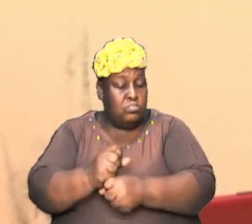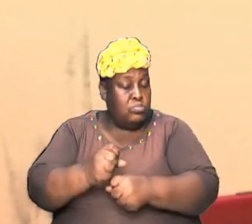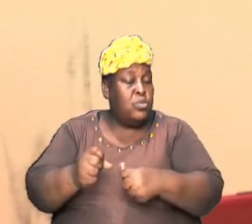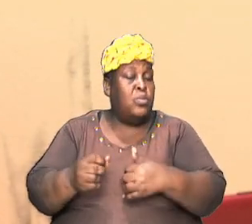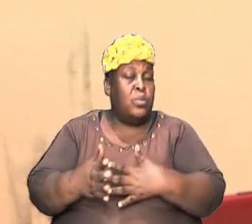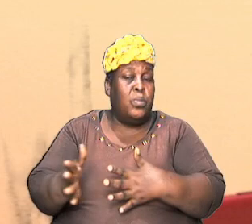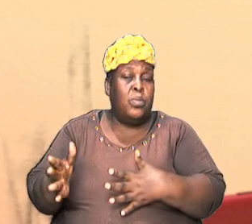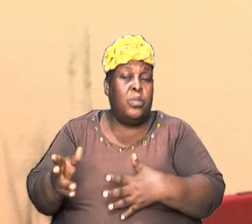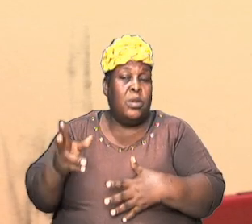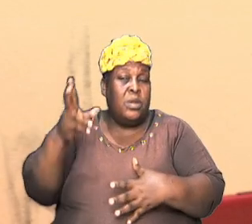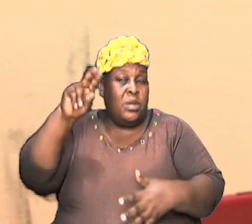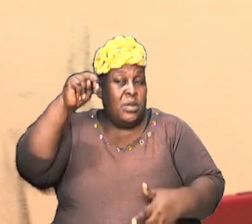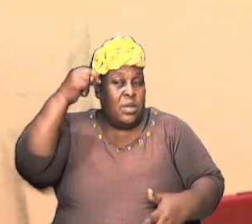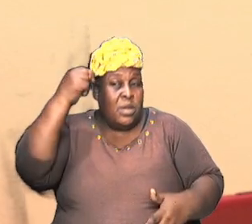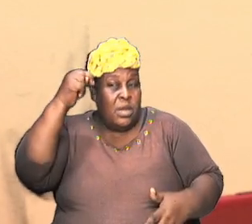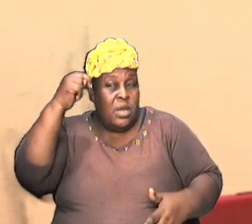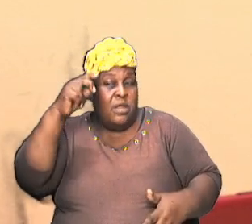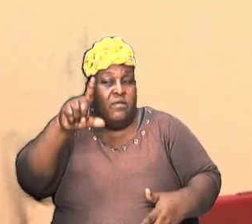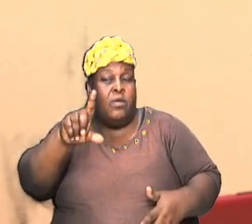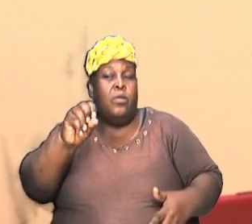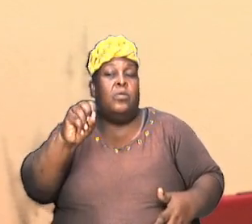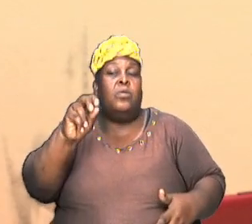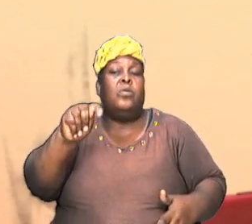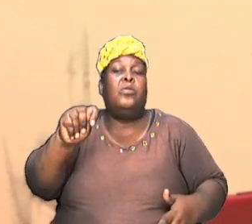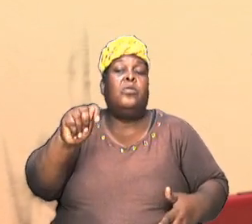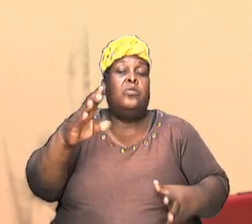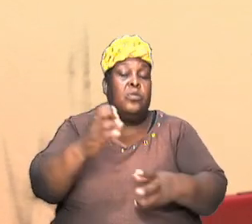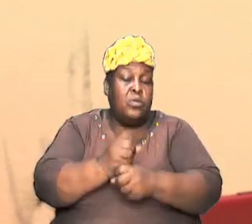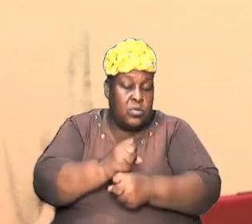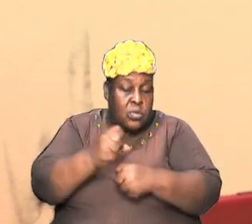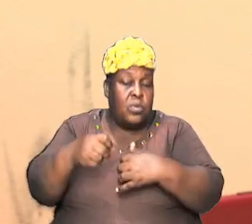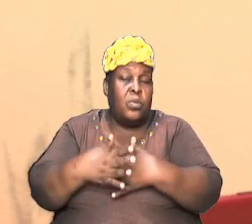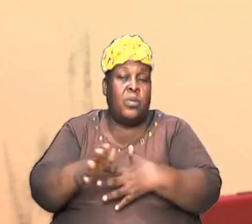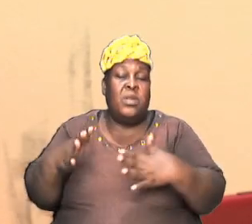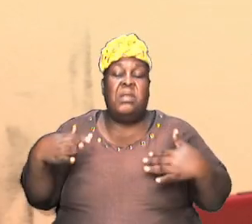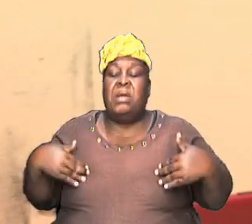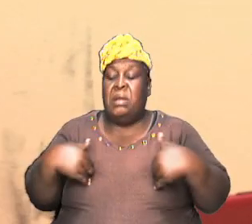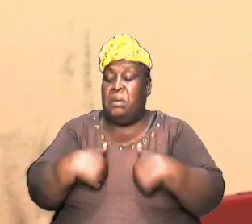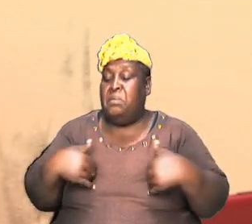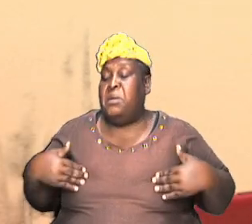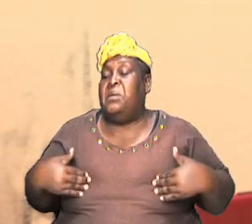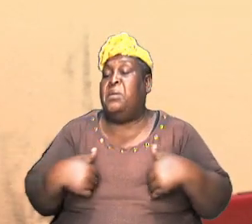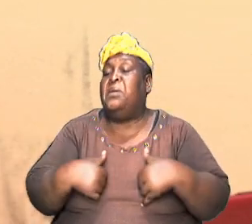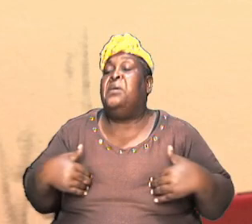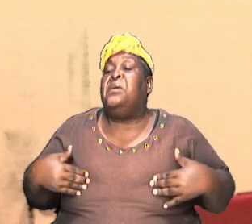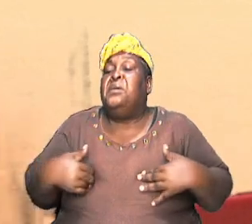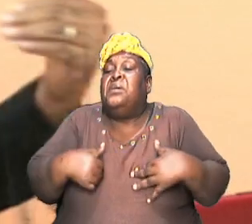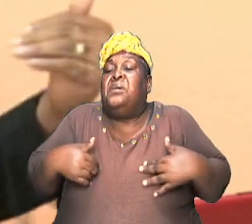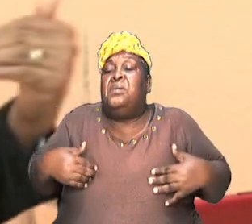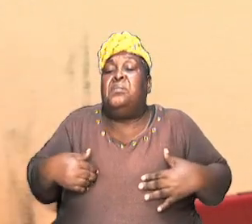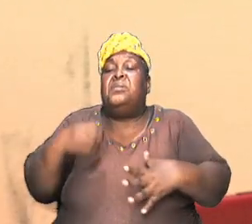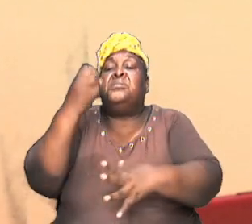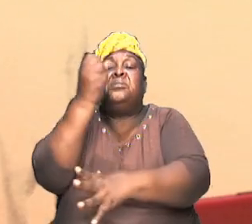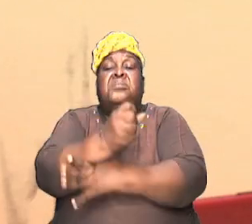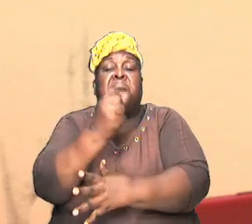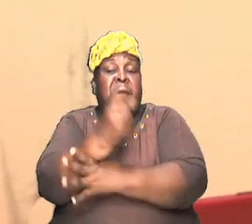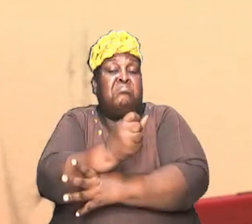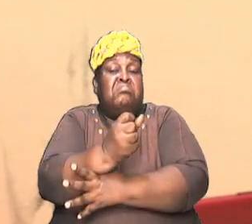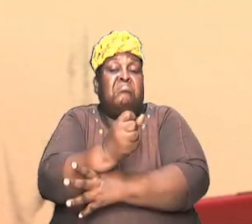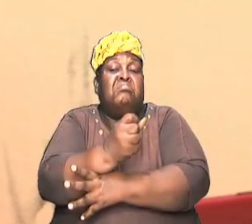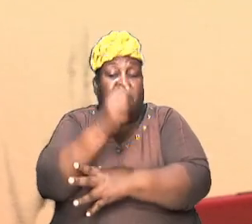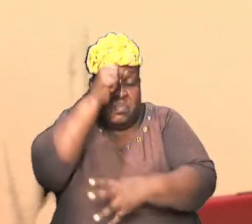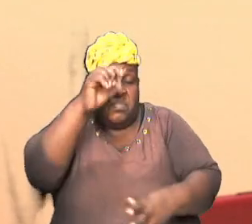is never a lot took away the cattle and all those things because Abraham was a